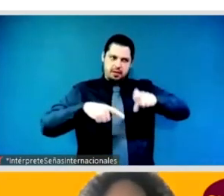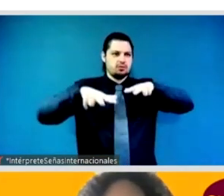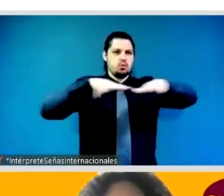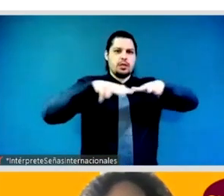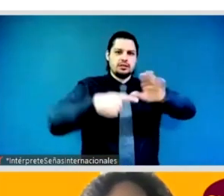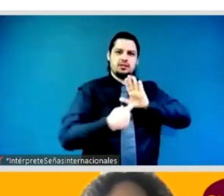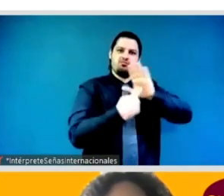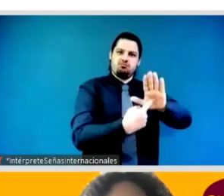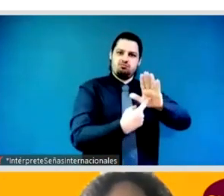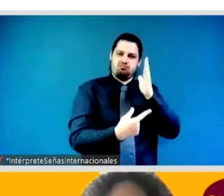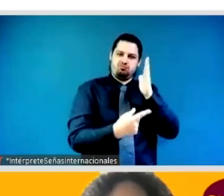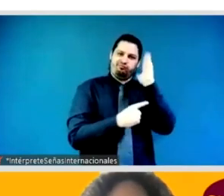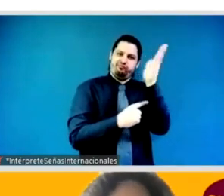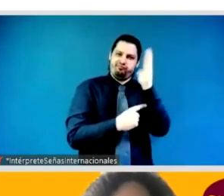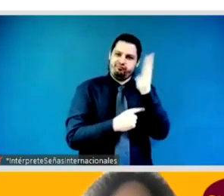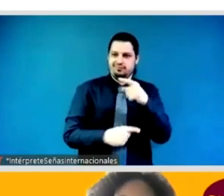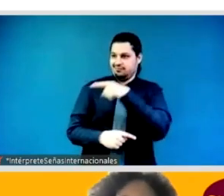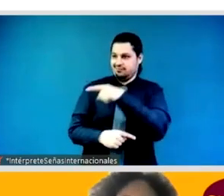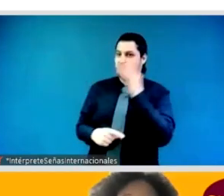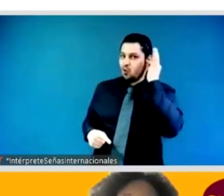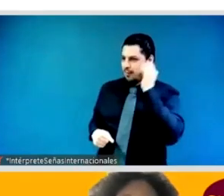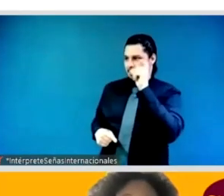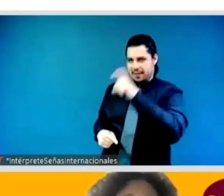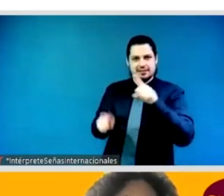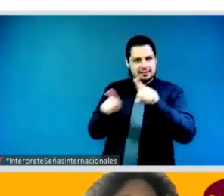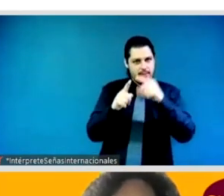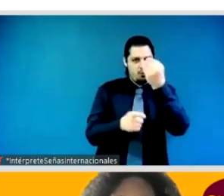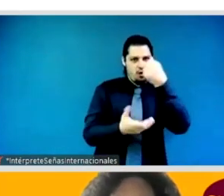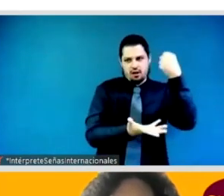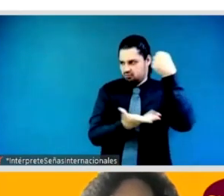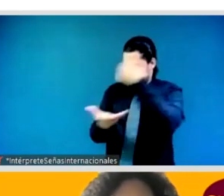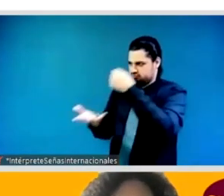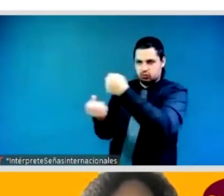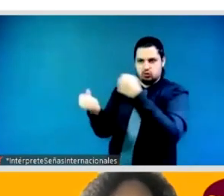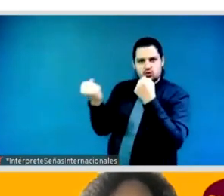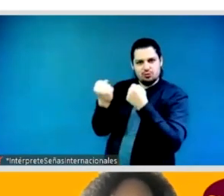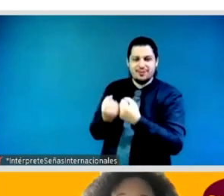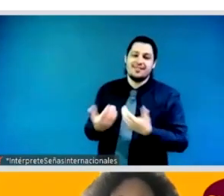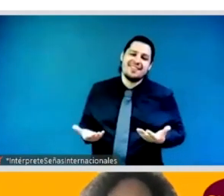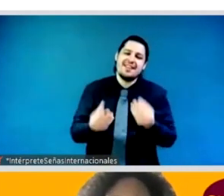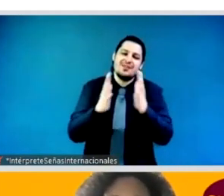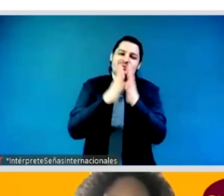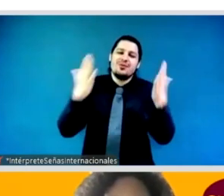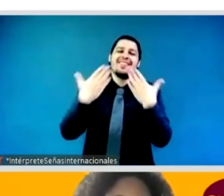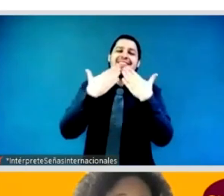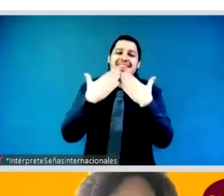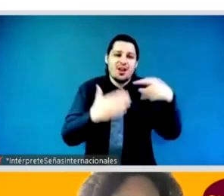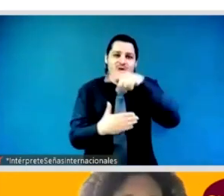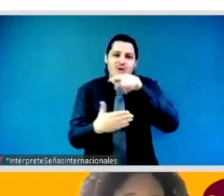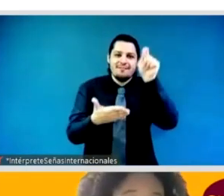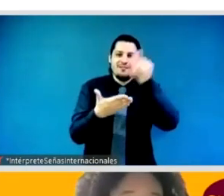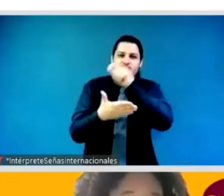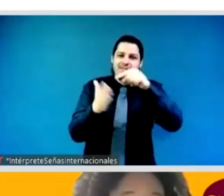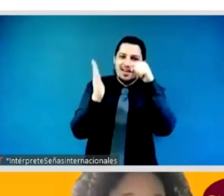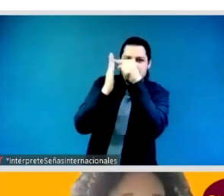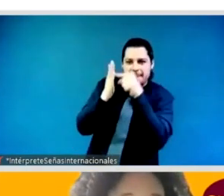and for listening tight we have many questions from you all too many for the last 10 minutes